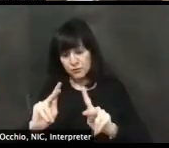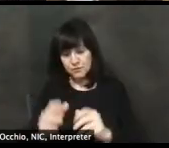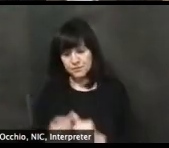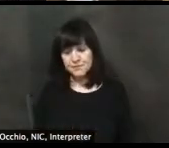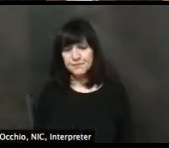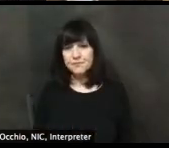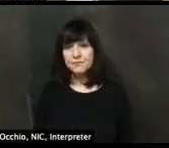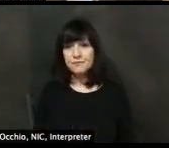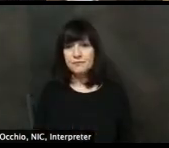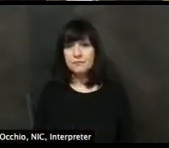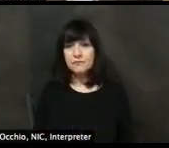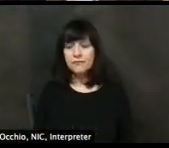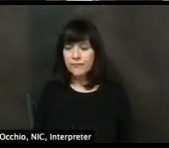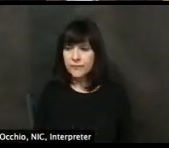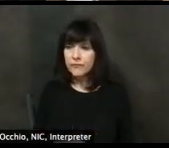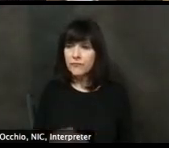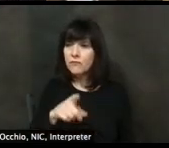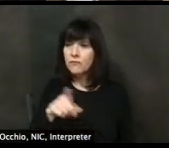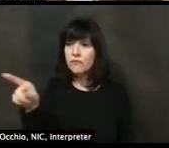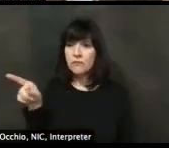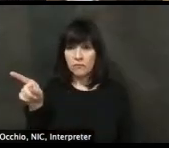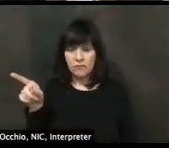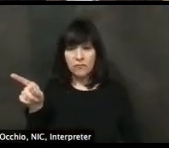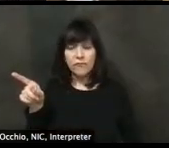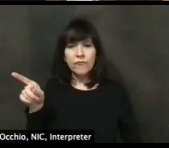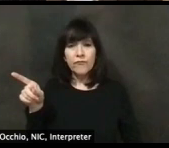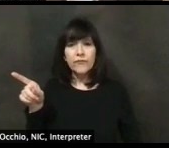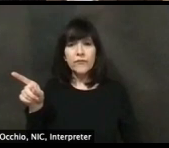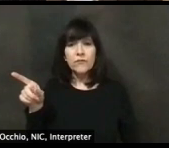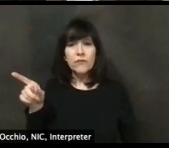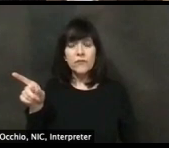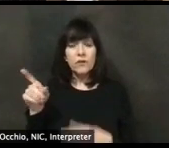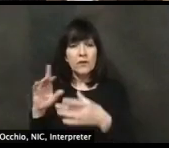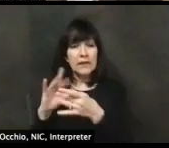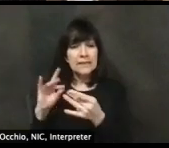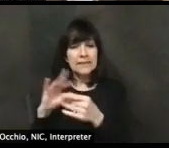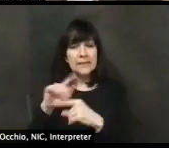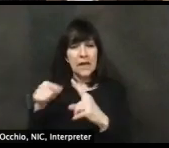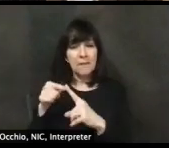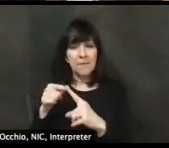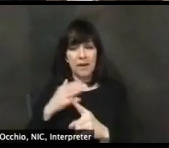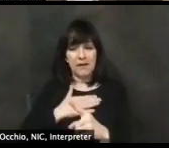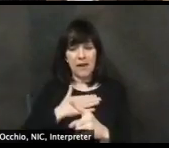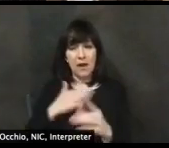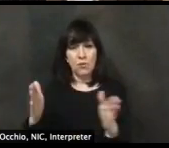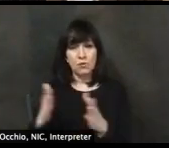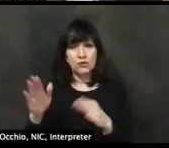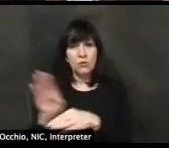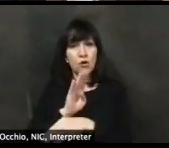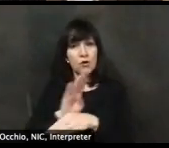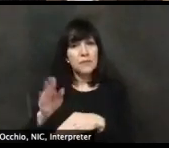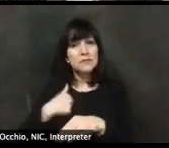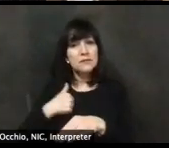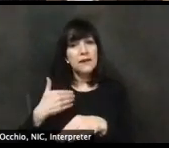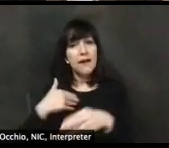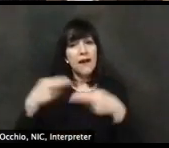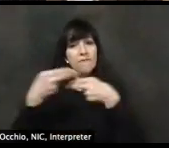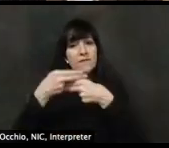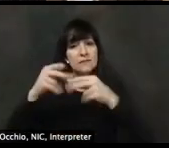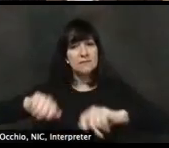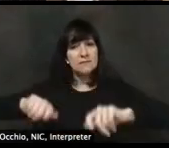some small businesses to do additional business. Uh, can we may have a slide here that details some of those steps,